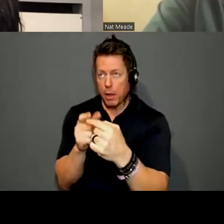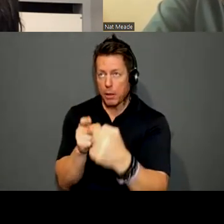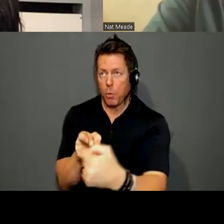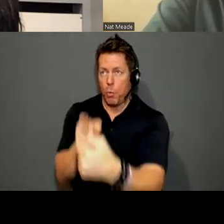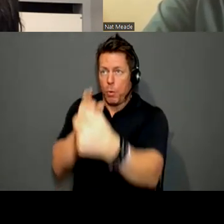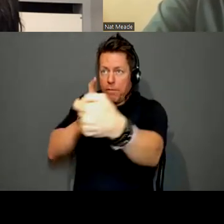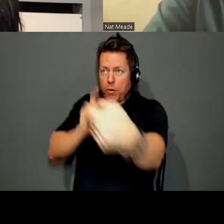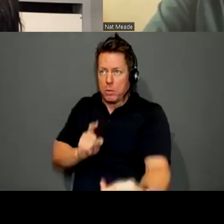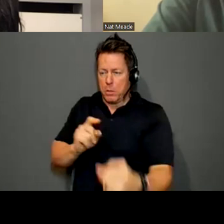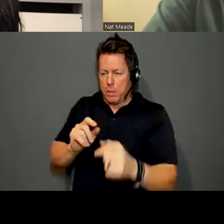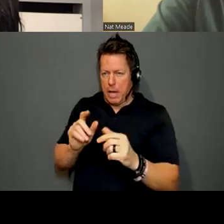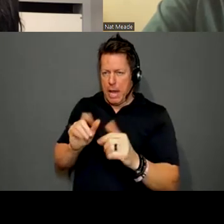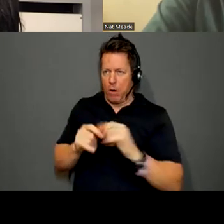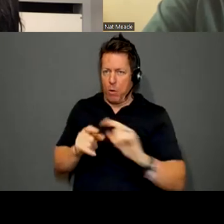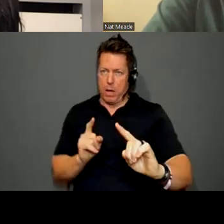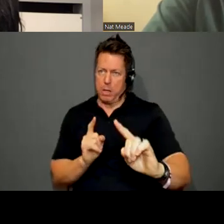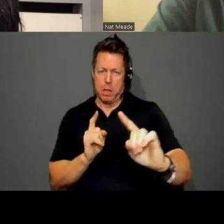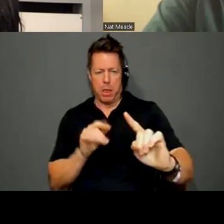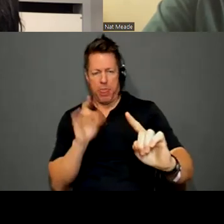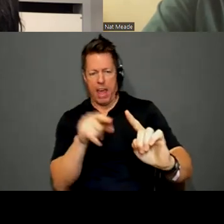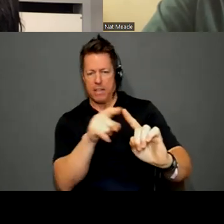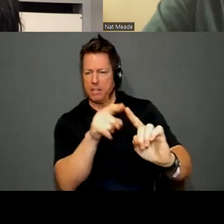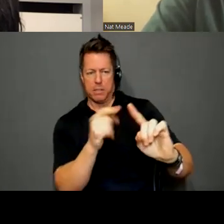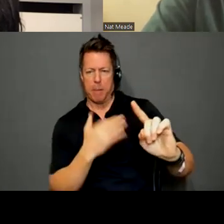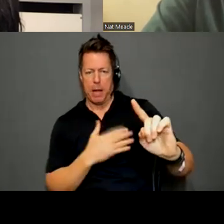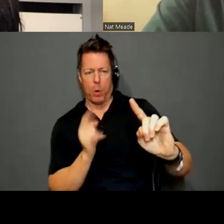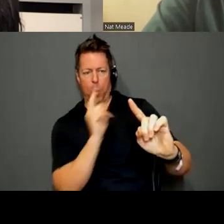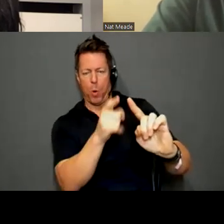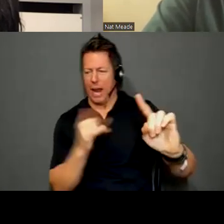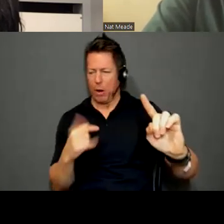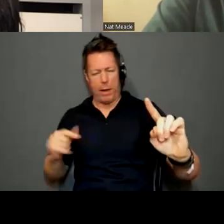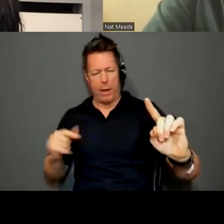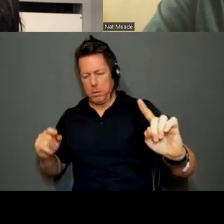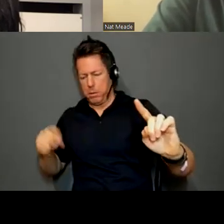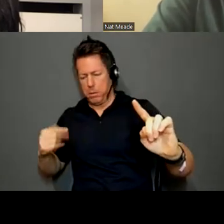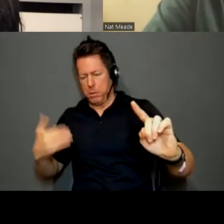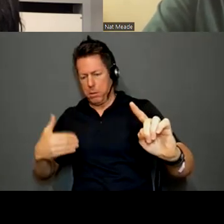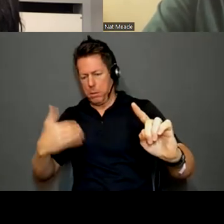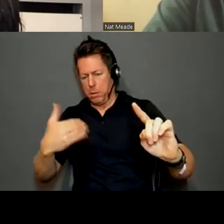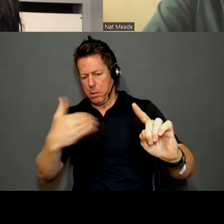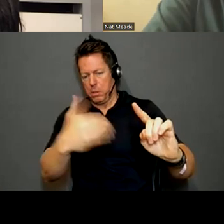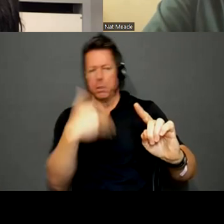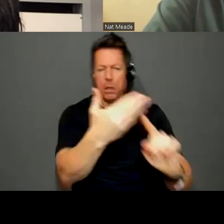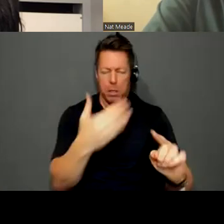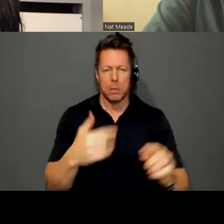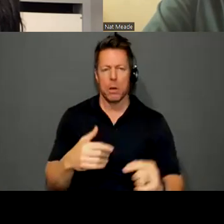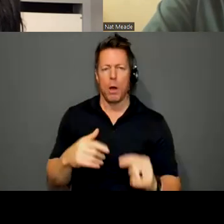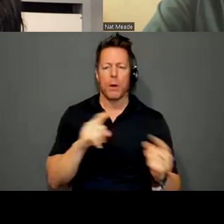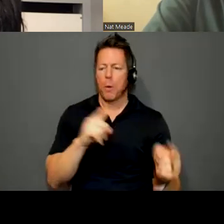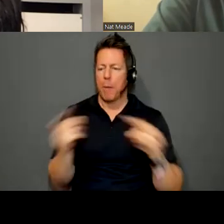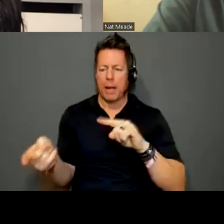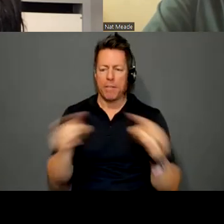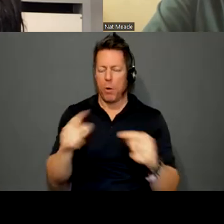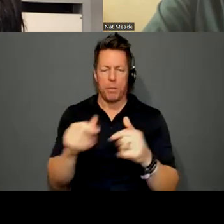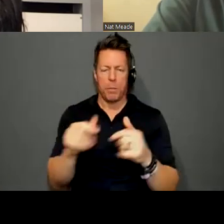of how do I get to that point in the end. So I go back and forth between works. I don't...